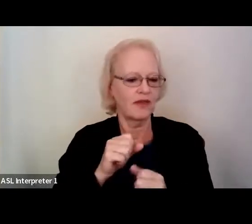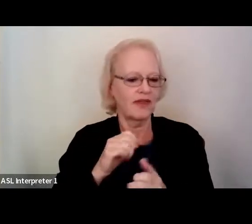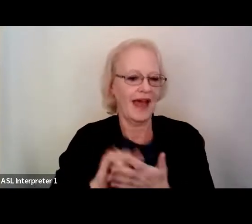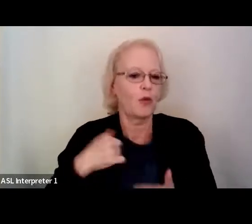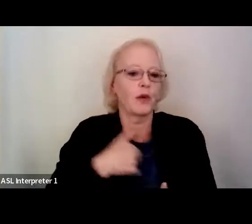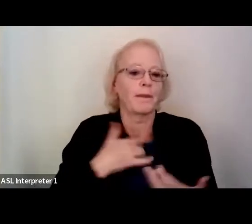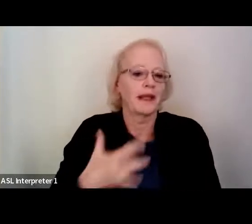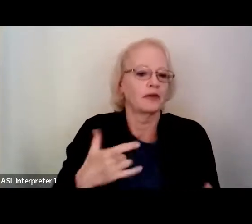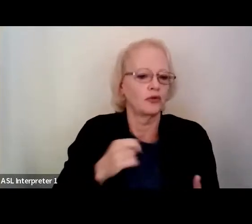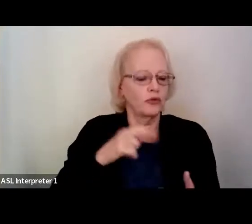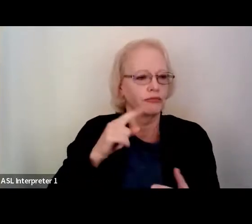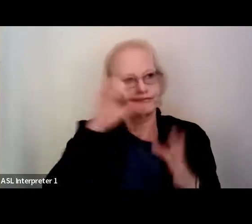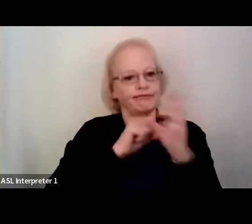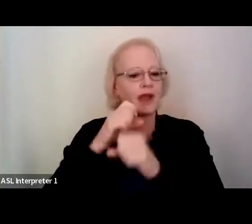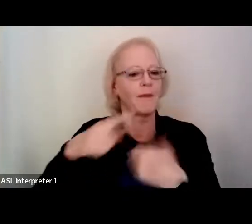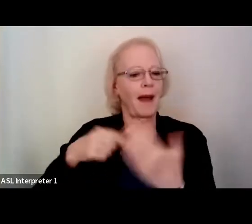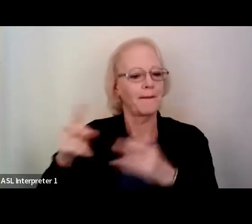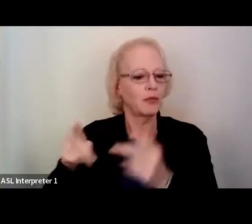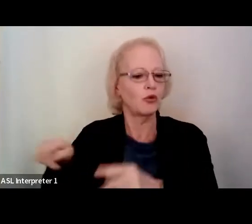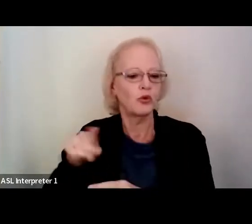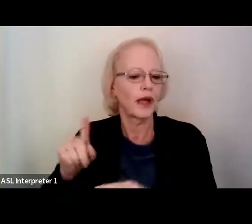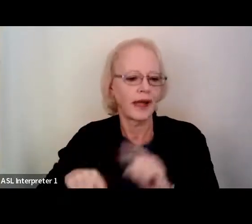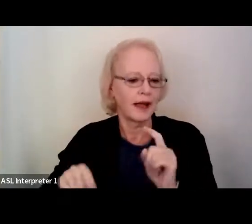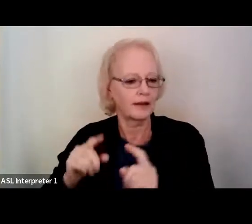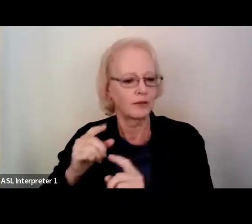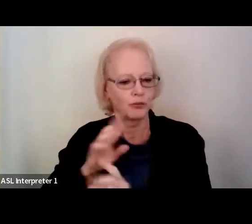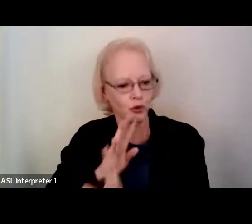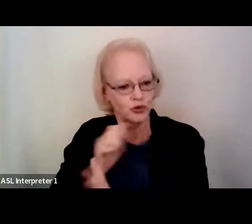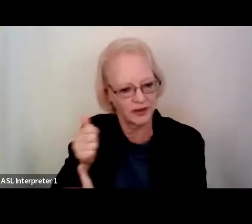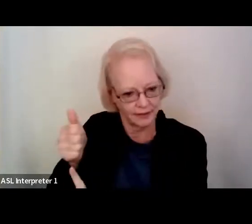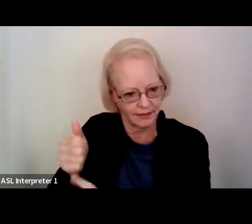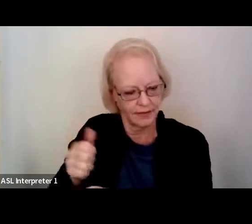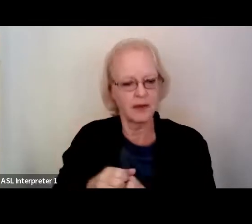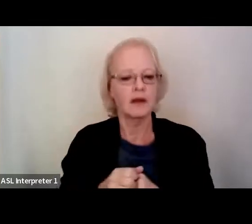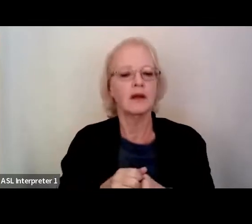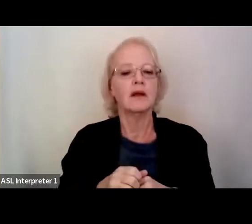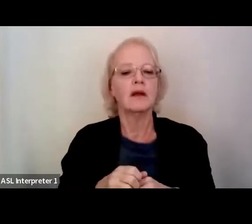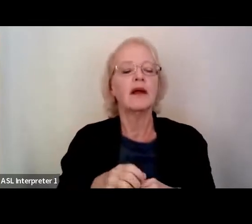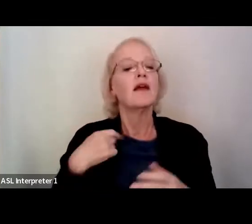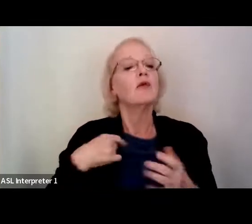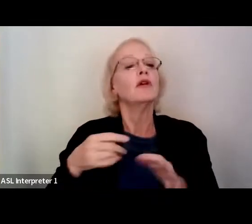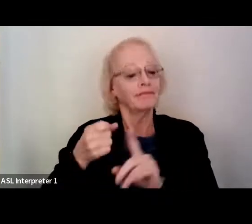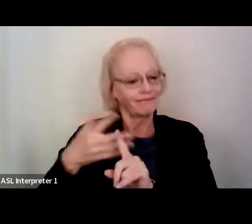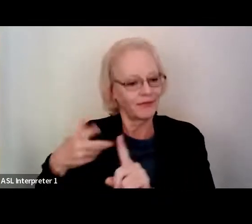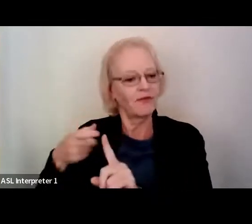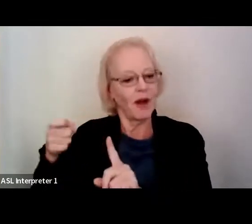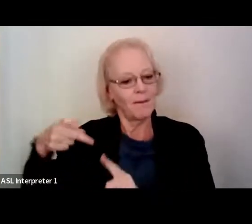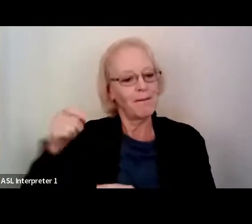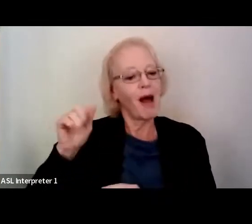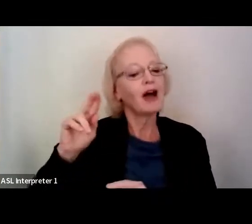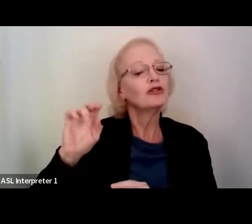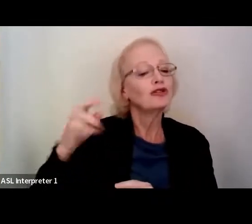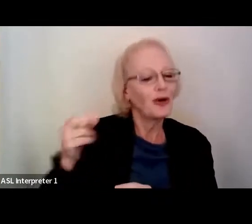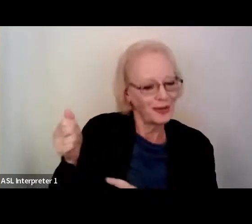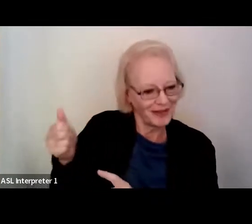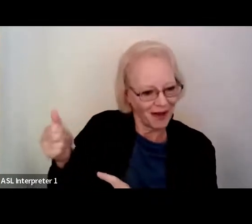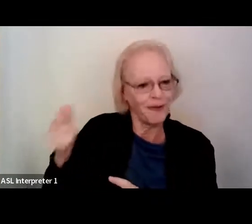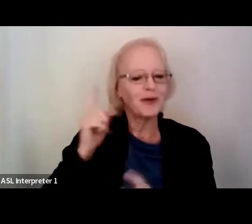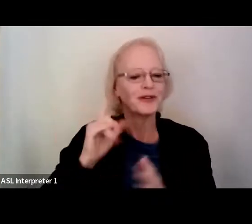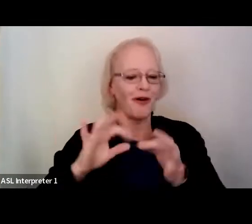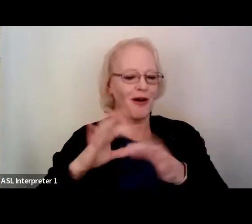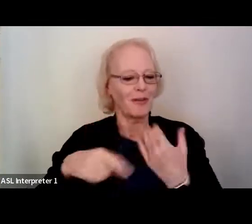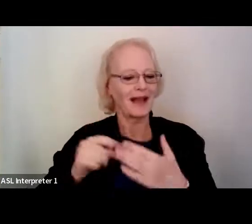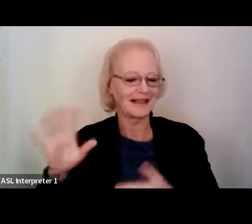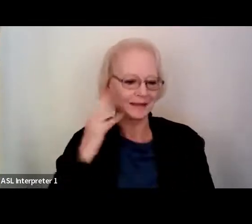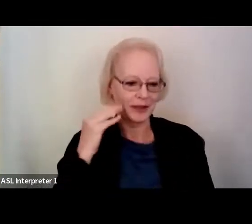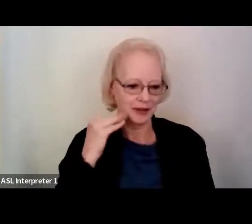Then we will hear from Pancho and his experiences as a pioneer in the clinical trial research projects at UCSF. And lastly,